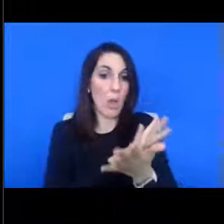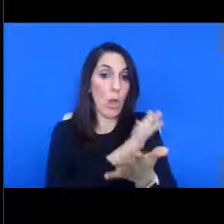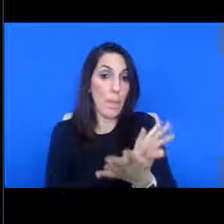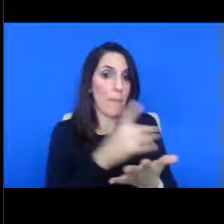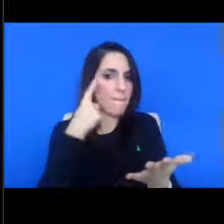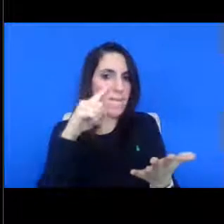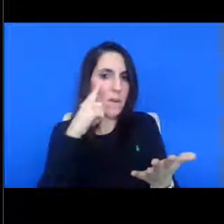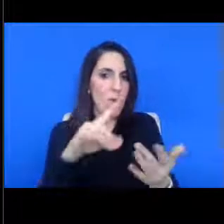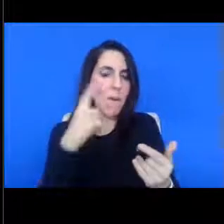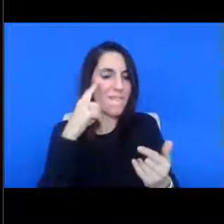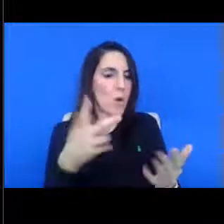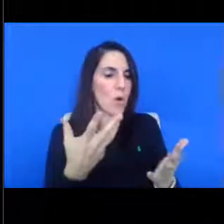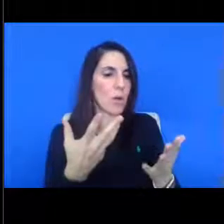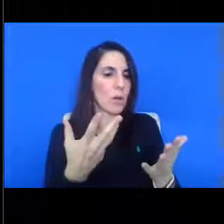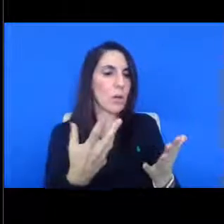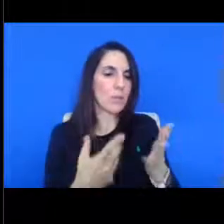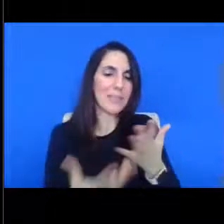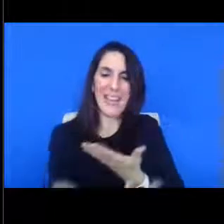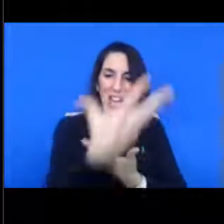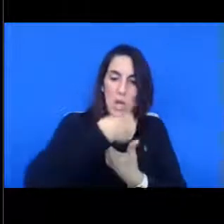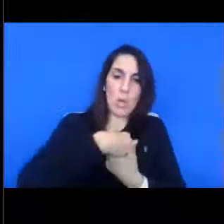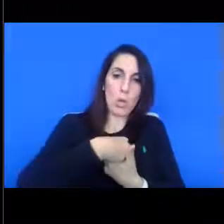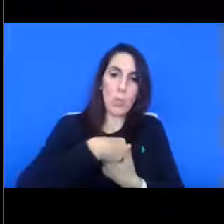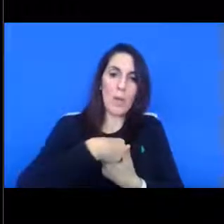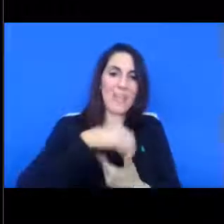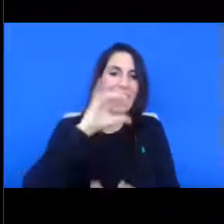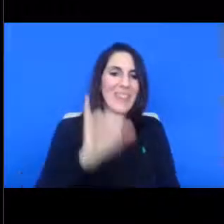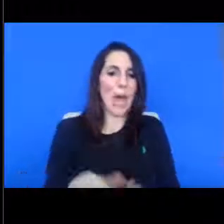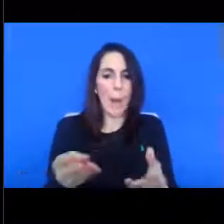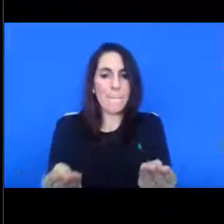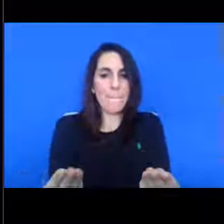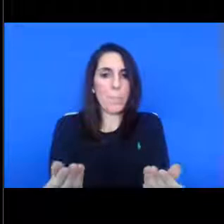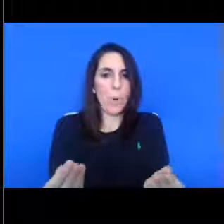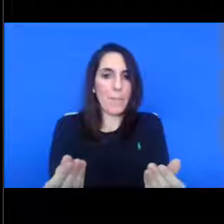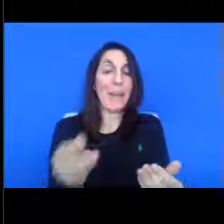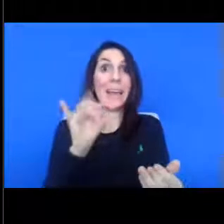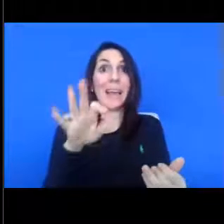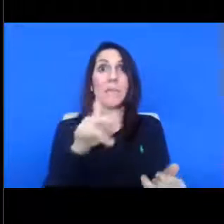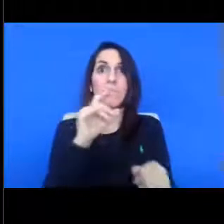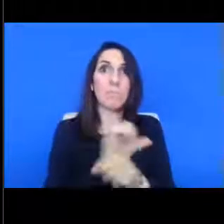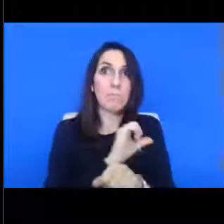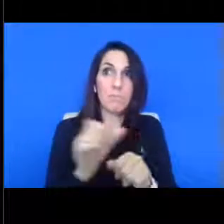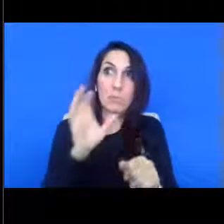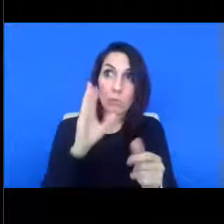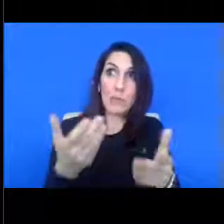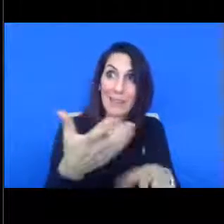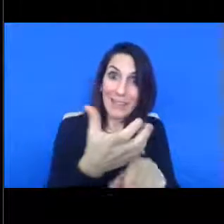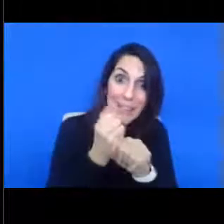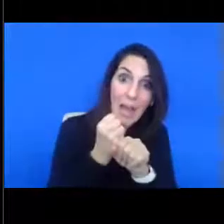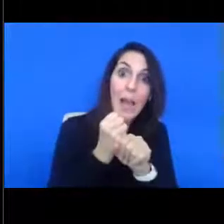you know, appropriately include that prop, uh, that property should we reach an agreement at a later date with the landowner.